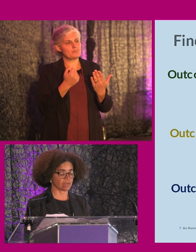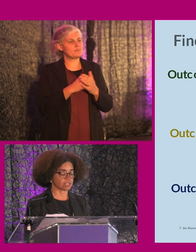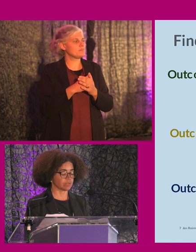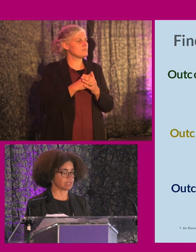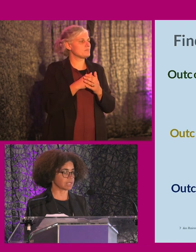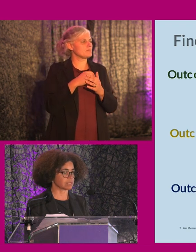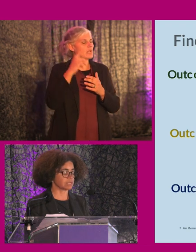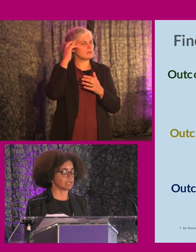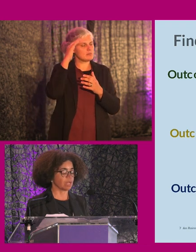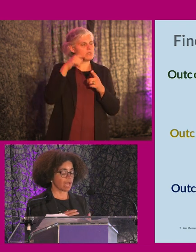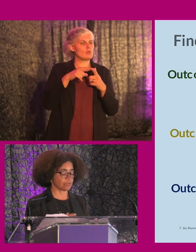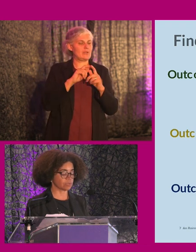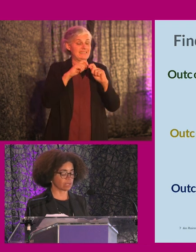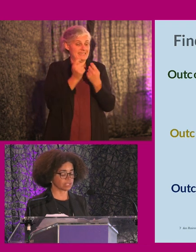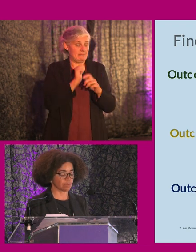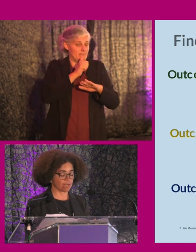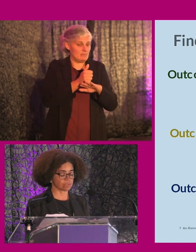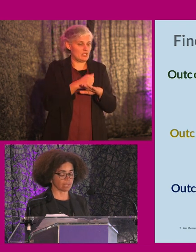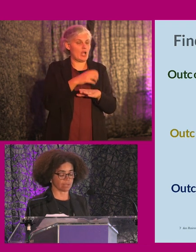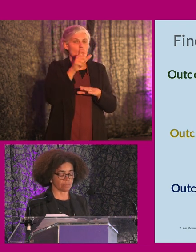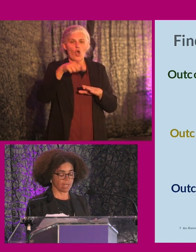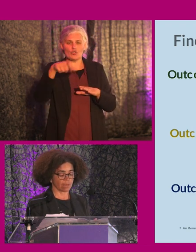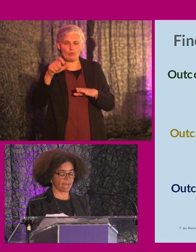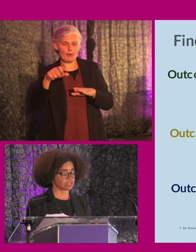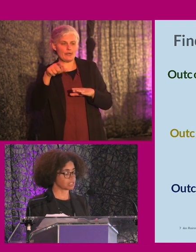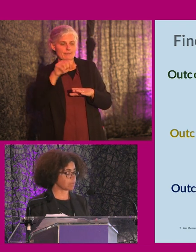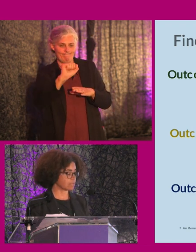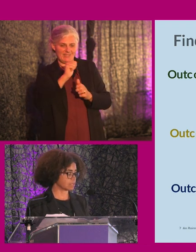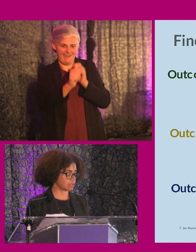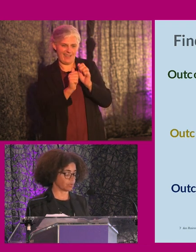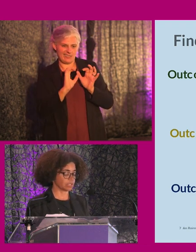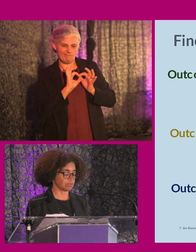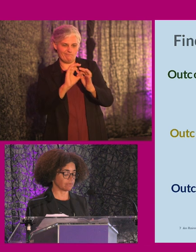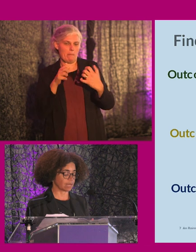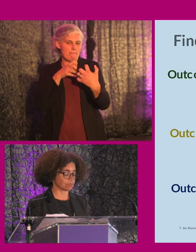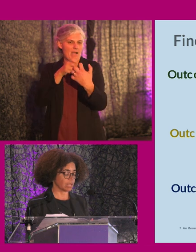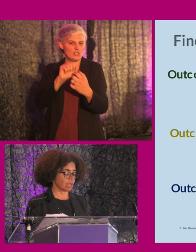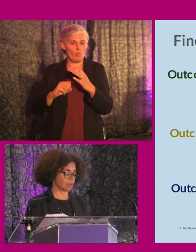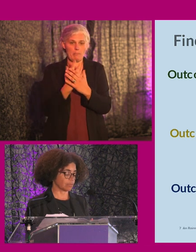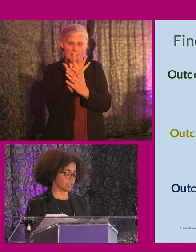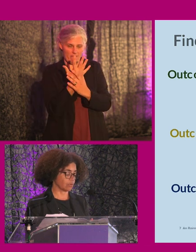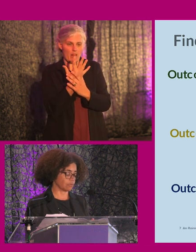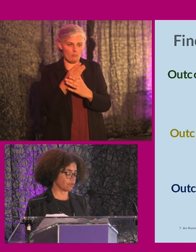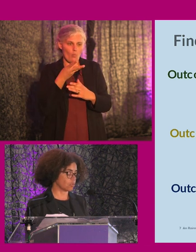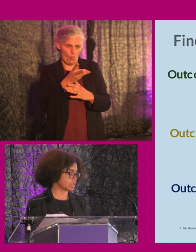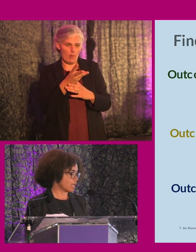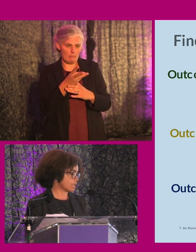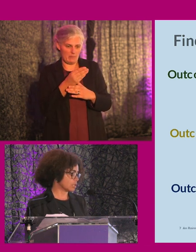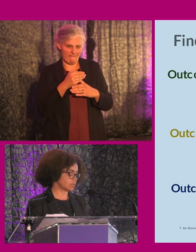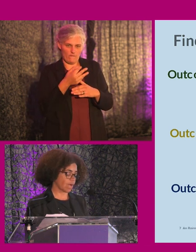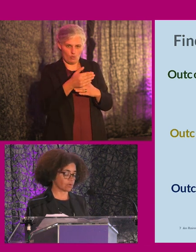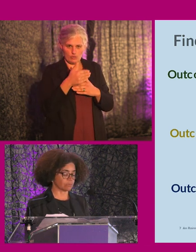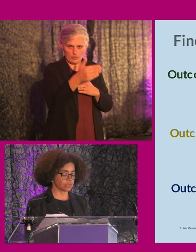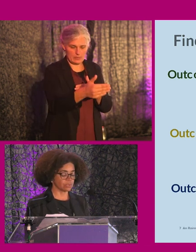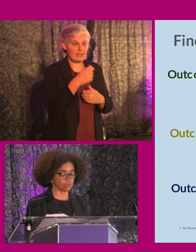design and customer insights team and those customer out, um, actions plans that are going to be developed, um, going forward. In